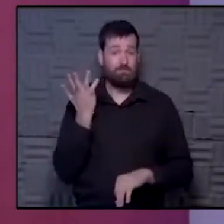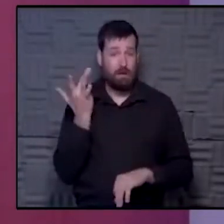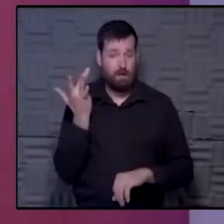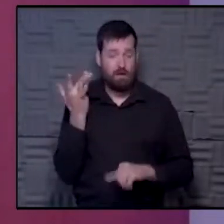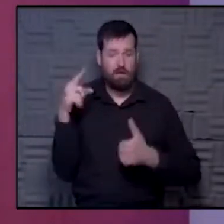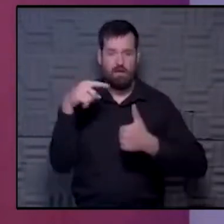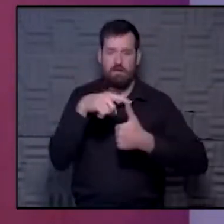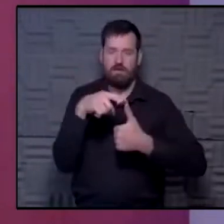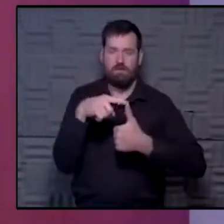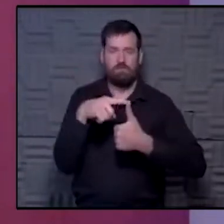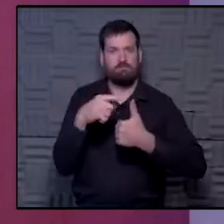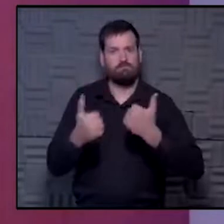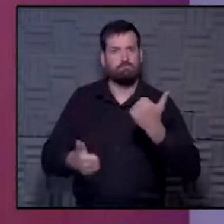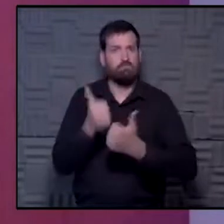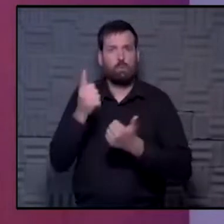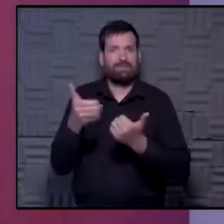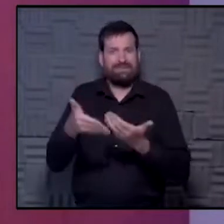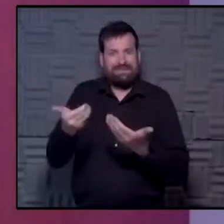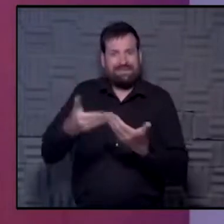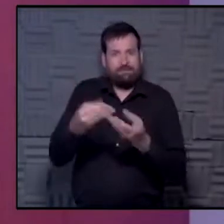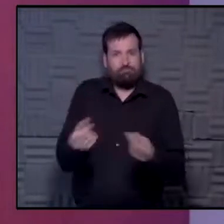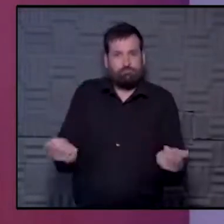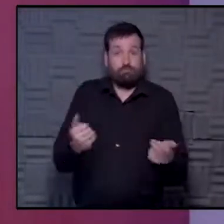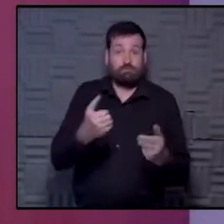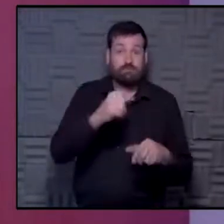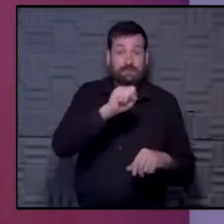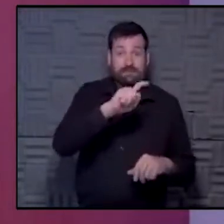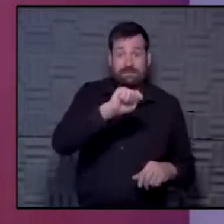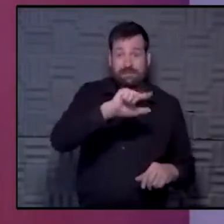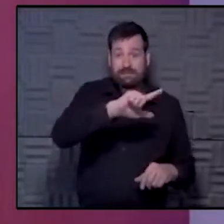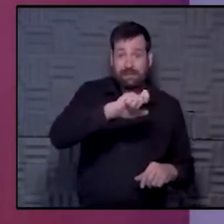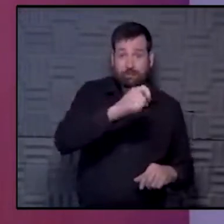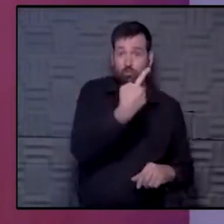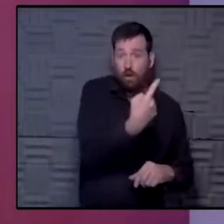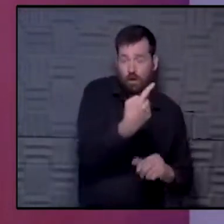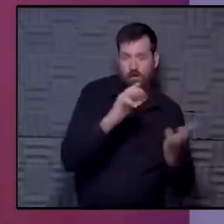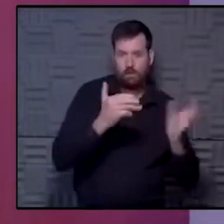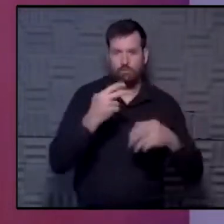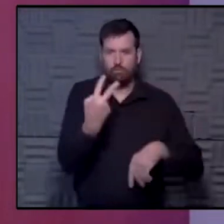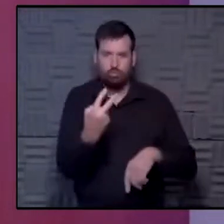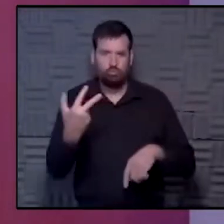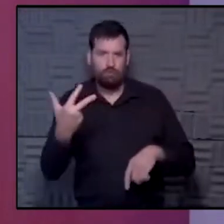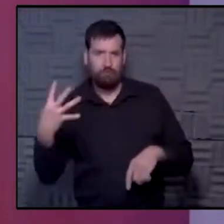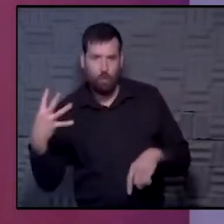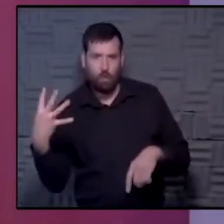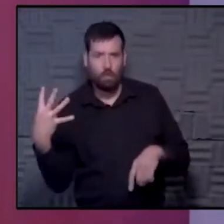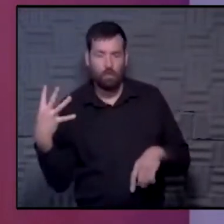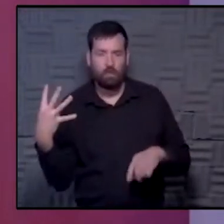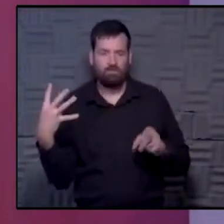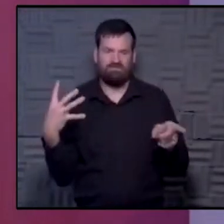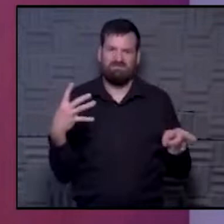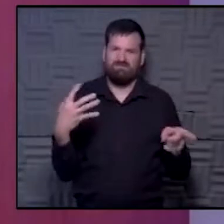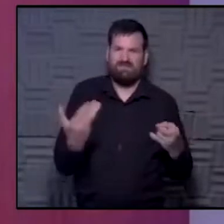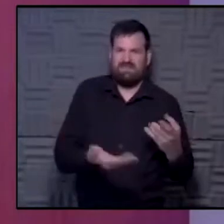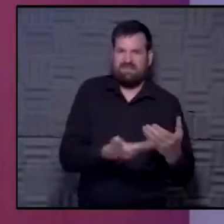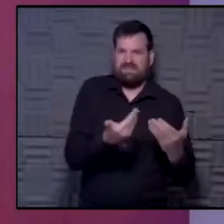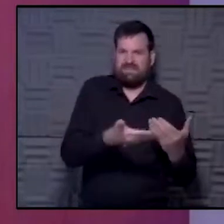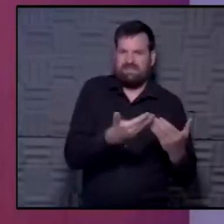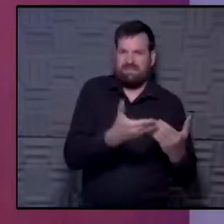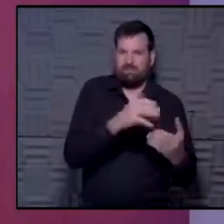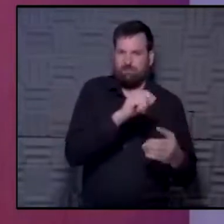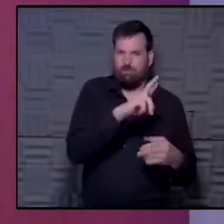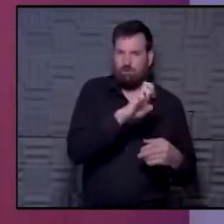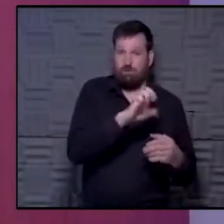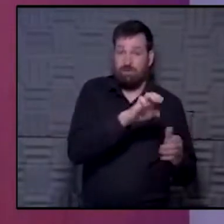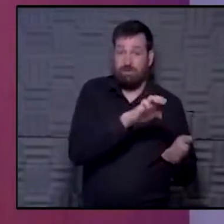one, it's the most curable. If you diagnose the cancer at stage 1 versus 2 versus 3 versus 4, the cure rate goes